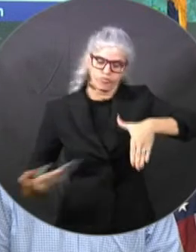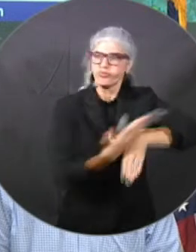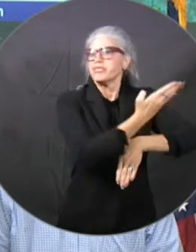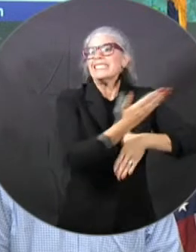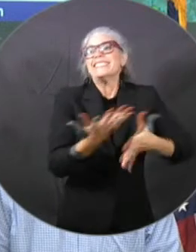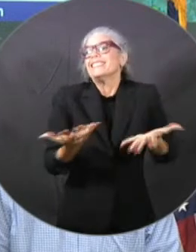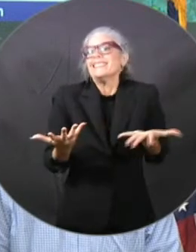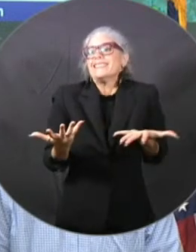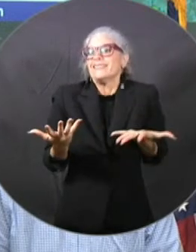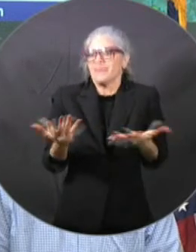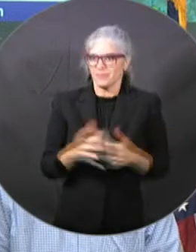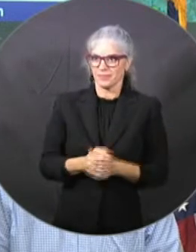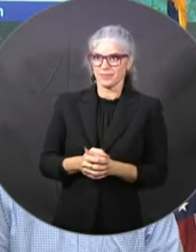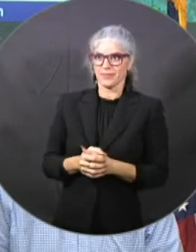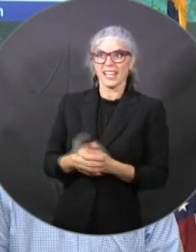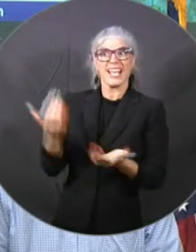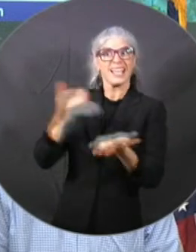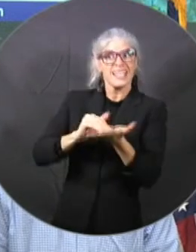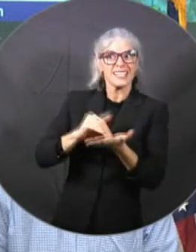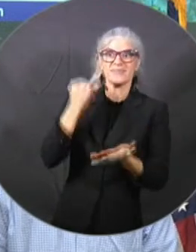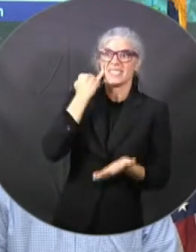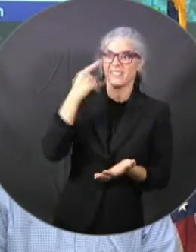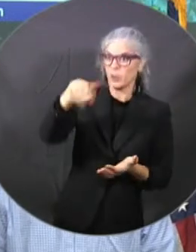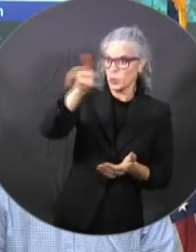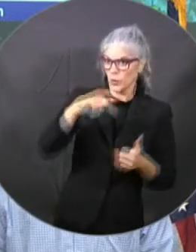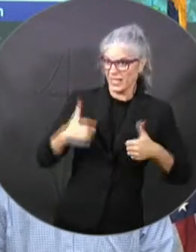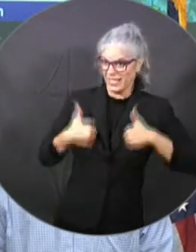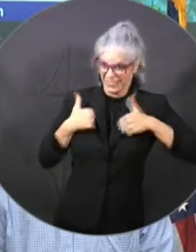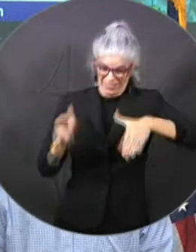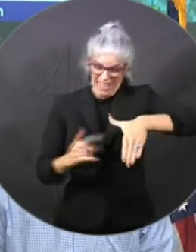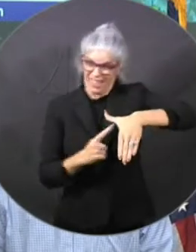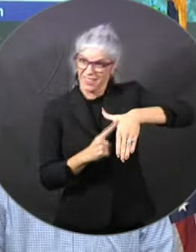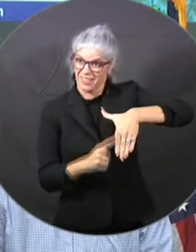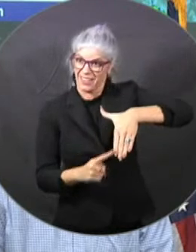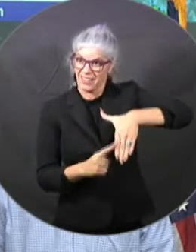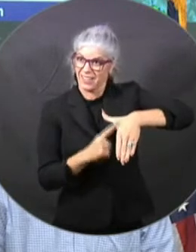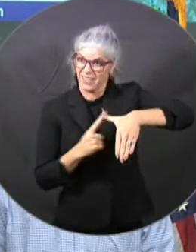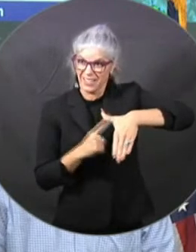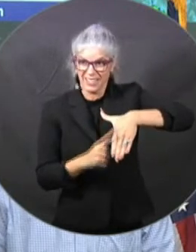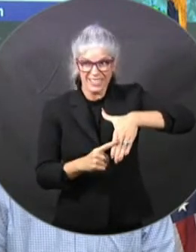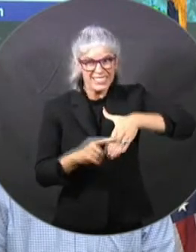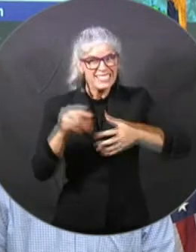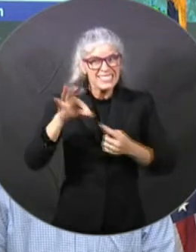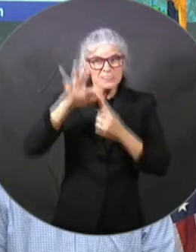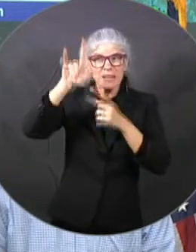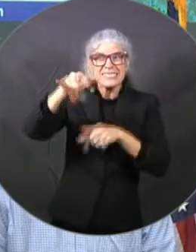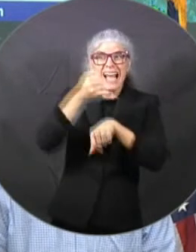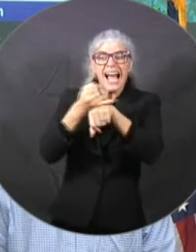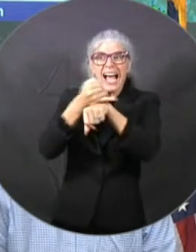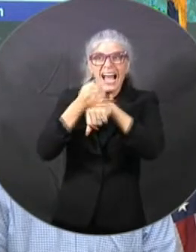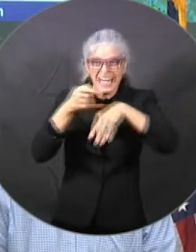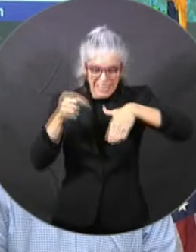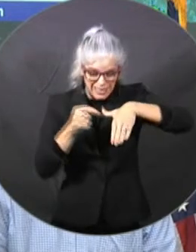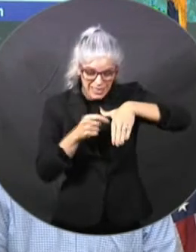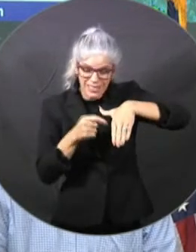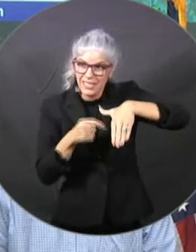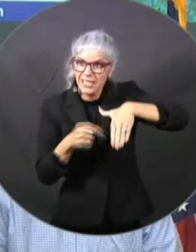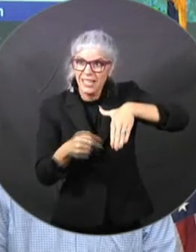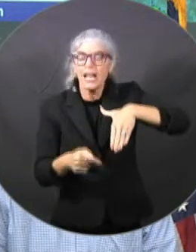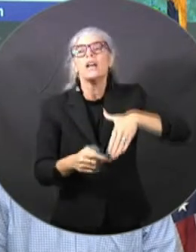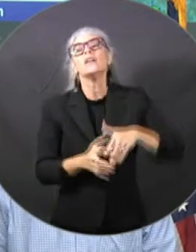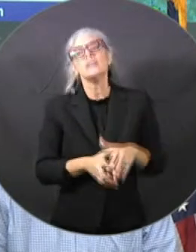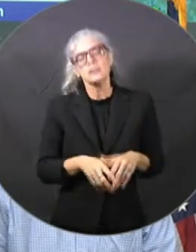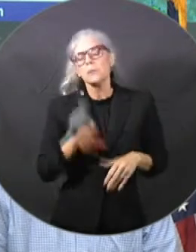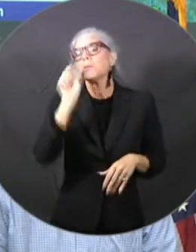if you're on that Gulf Coast, particularly if you're in storm surge. I mean, there's just no question.